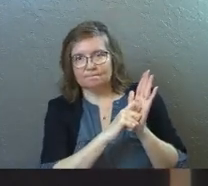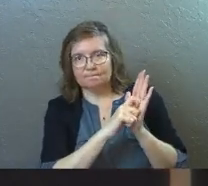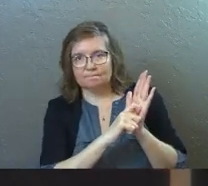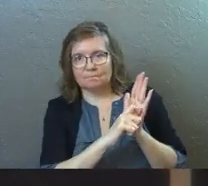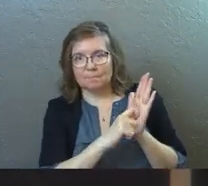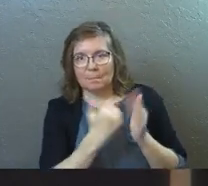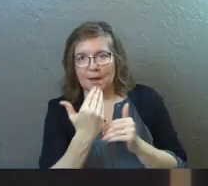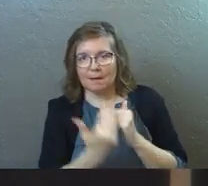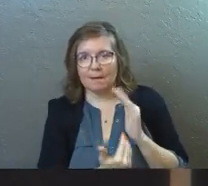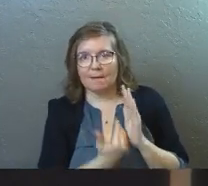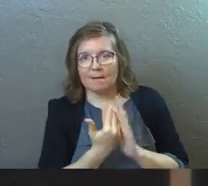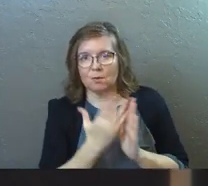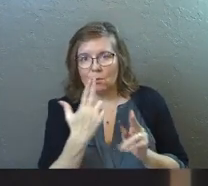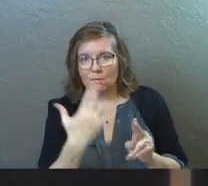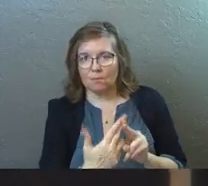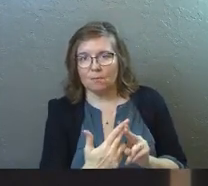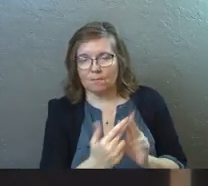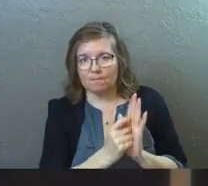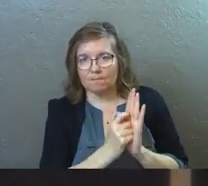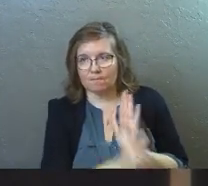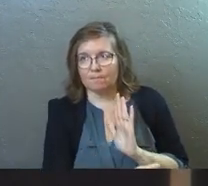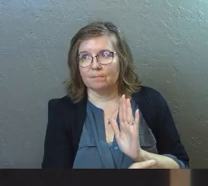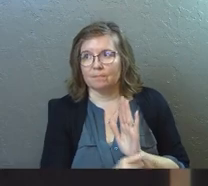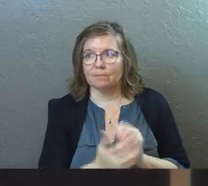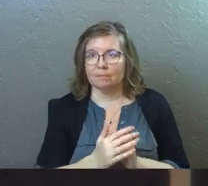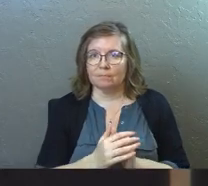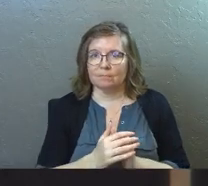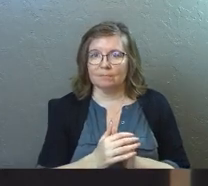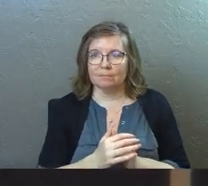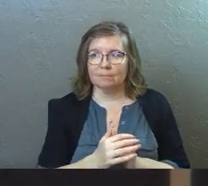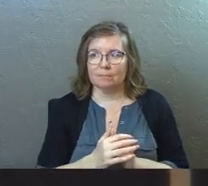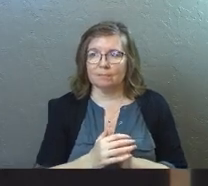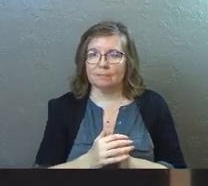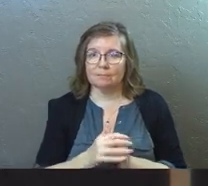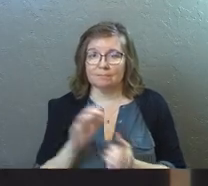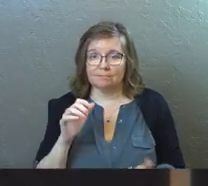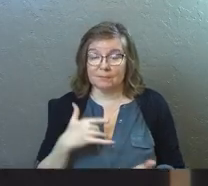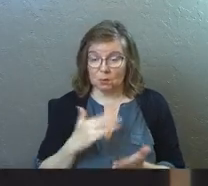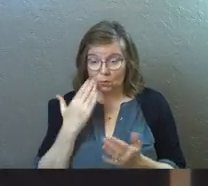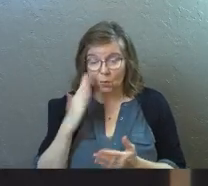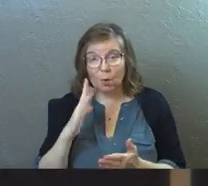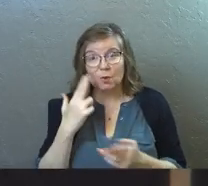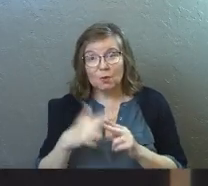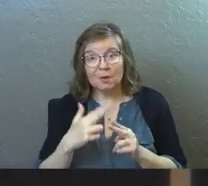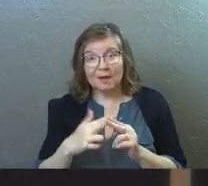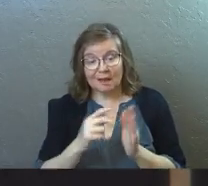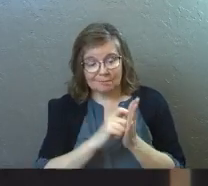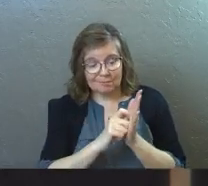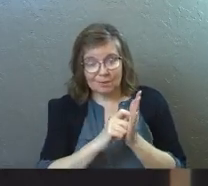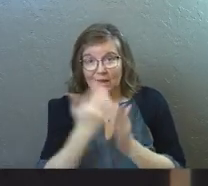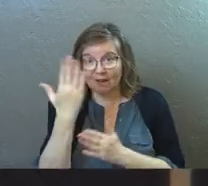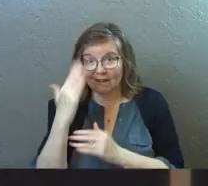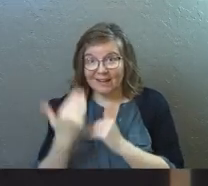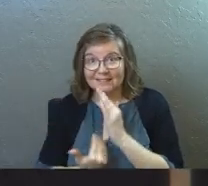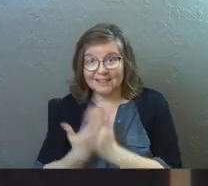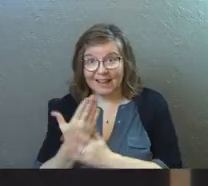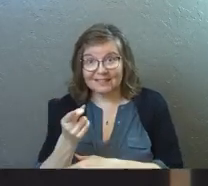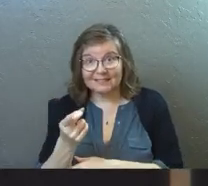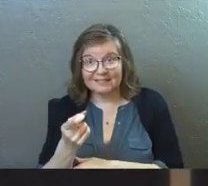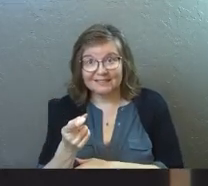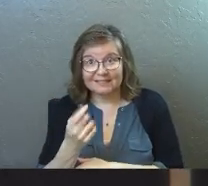palms of my hands. Your walls are ever before me. Do you know your name is engraved on God's hands?